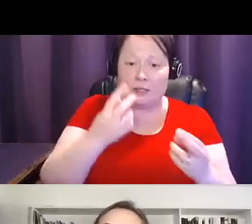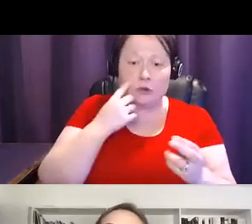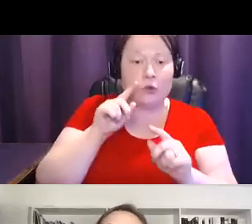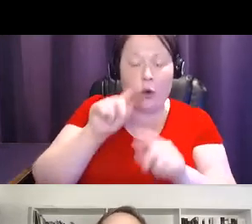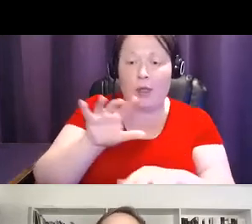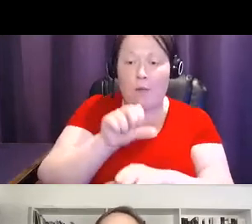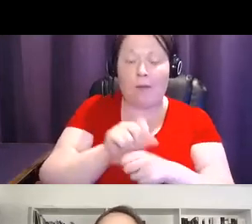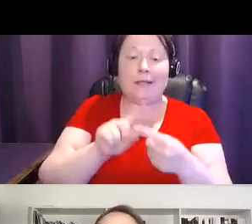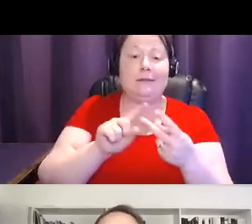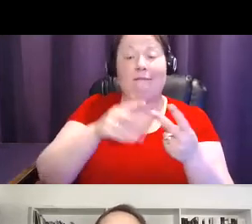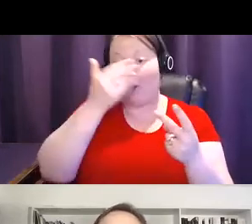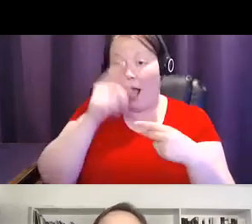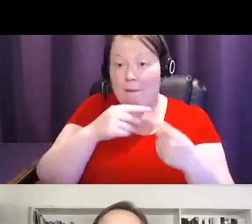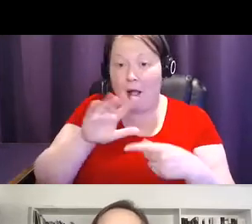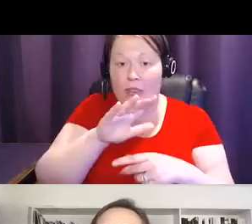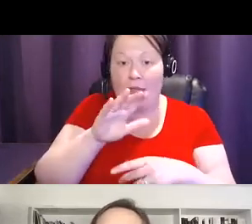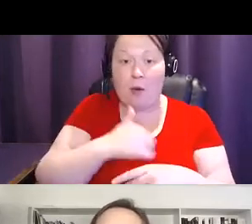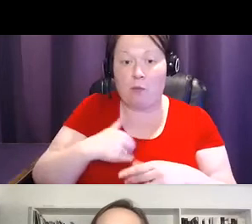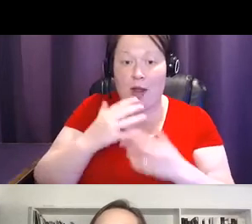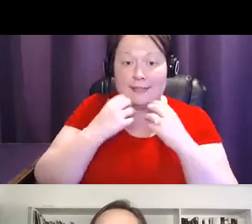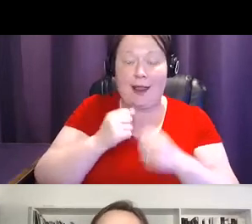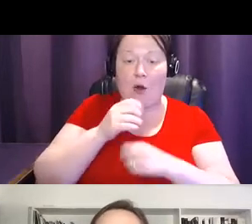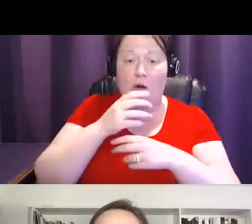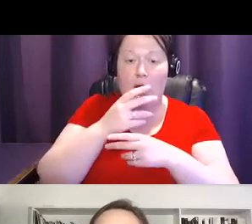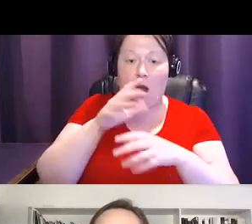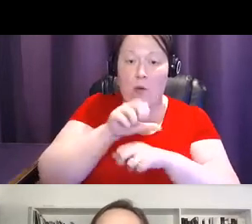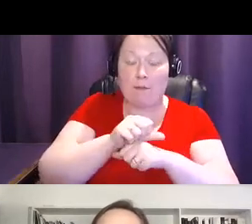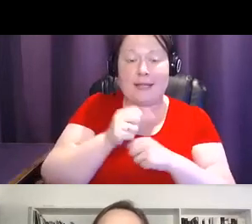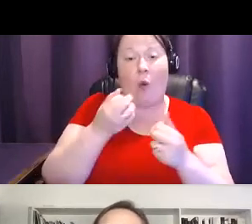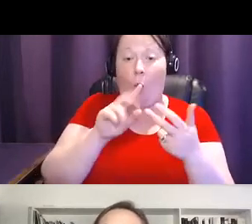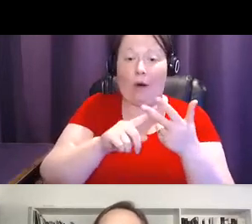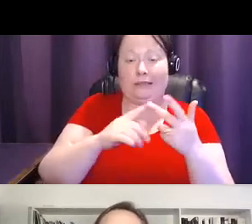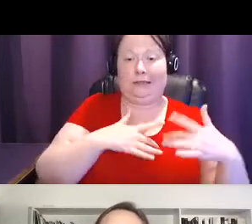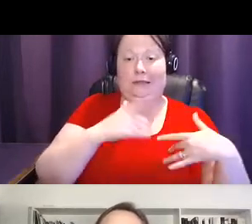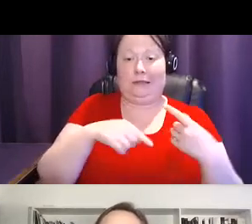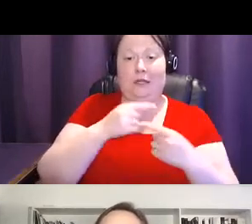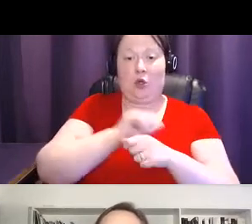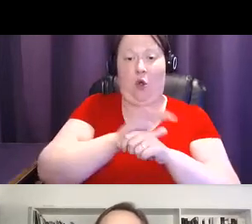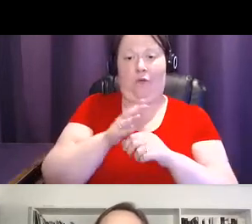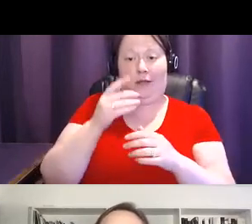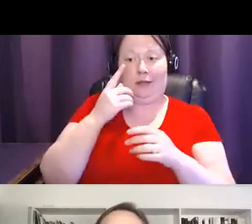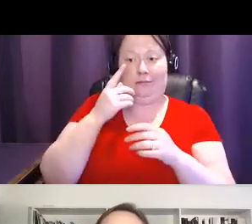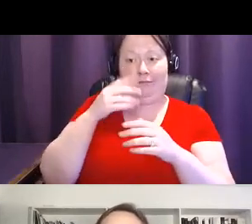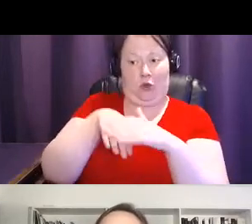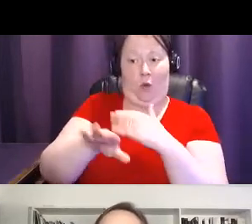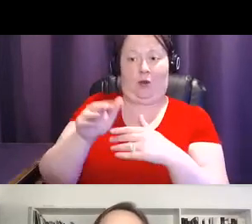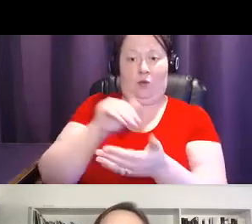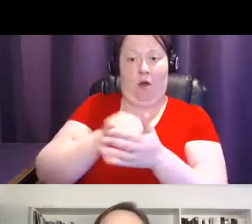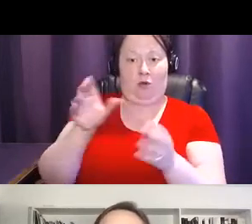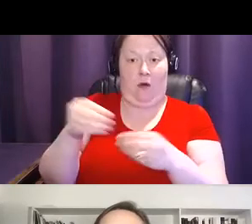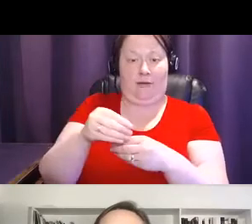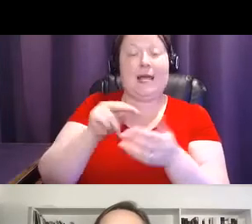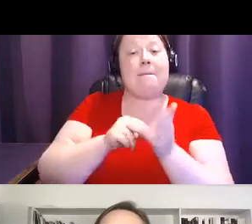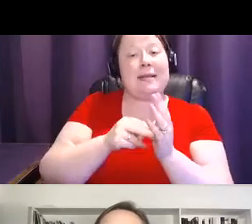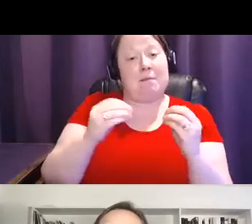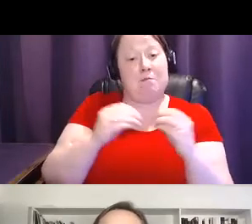care appointments, or are worried about COVID and going into a doctor's office. So the more that we can push, the earlier we're going to